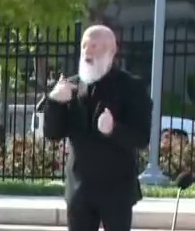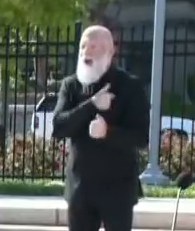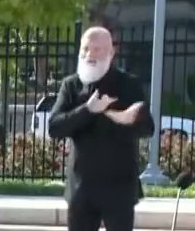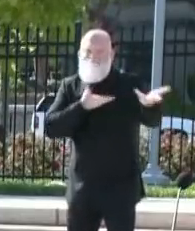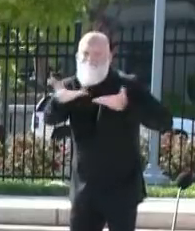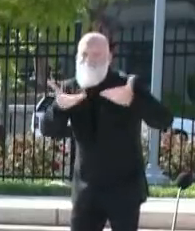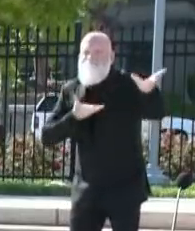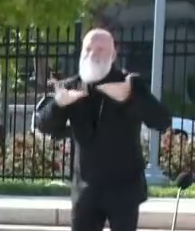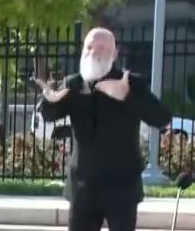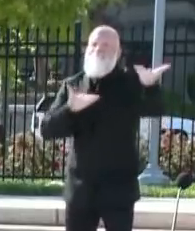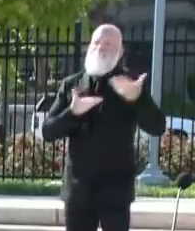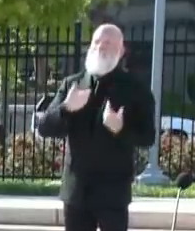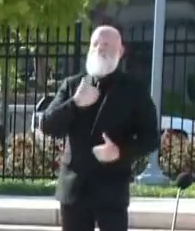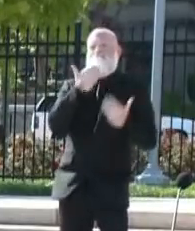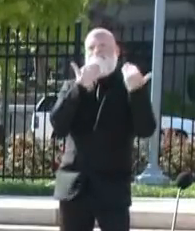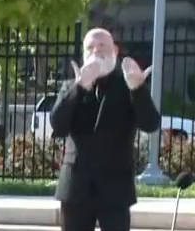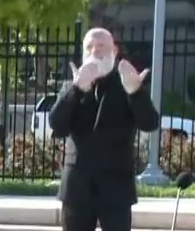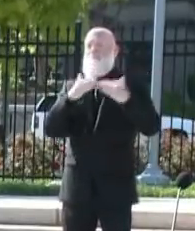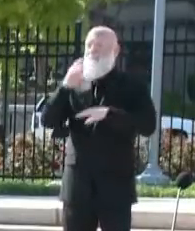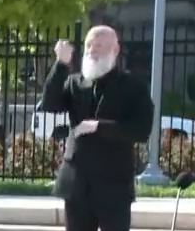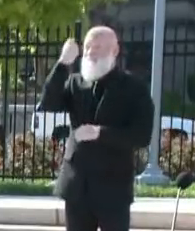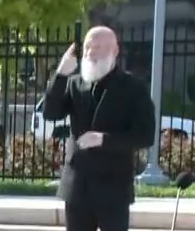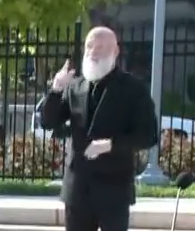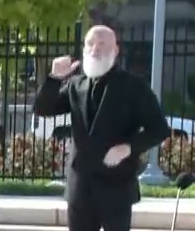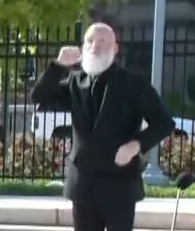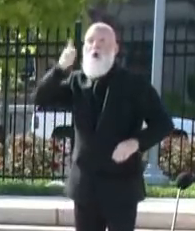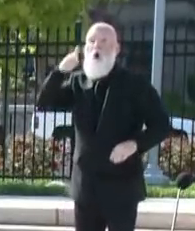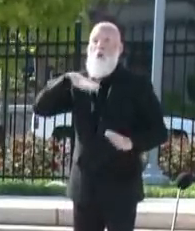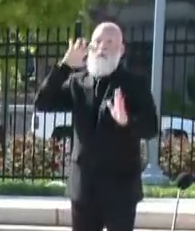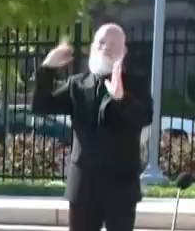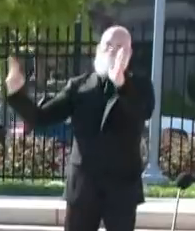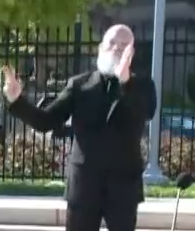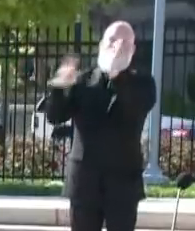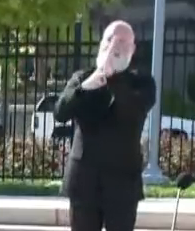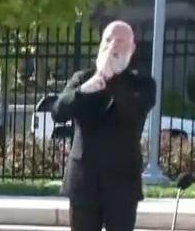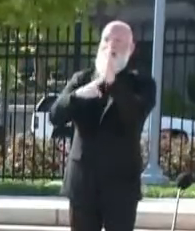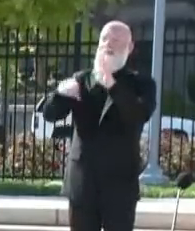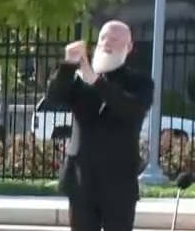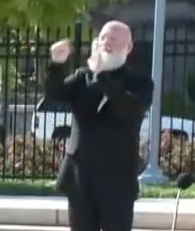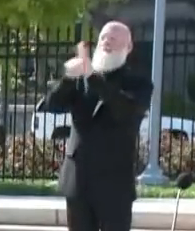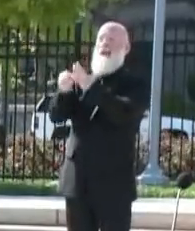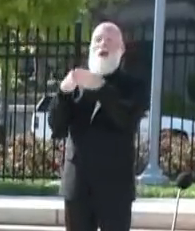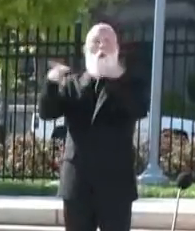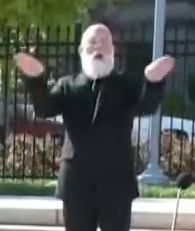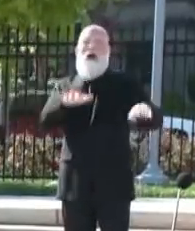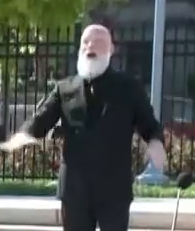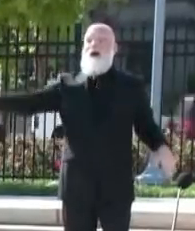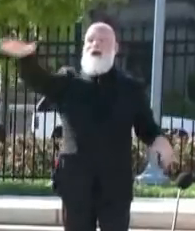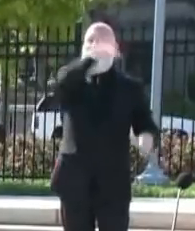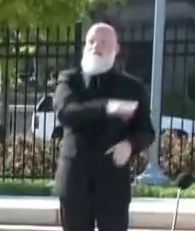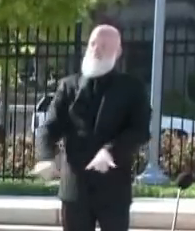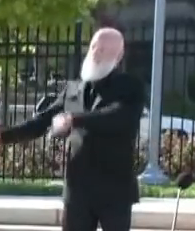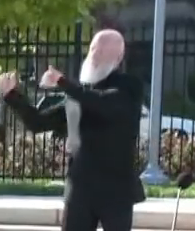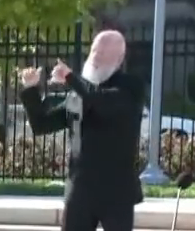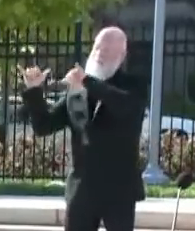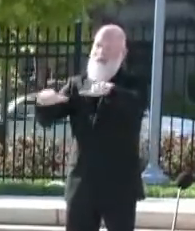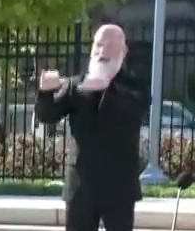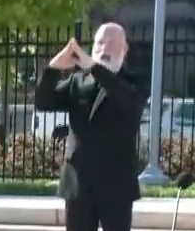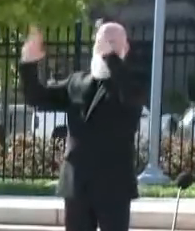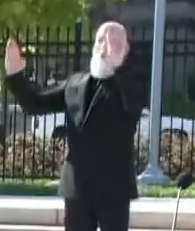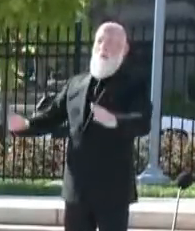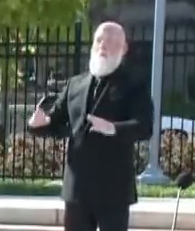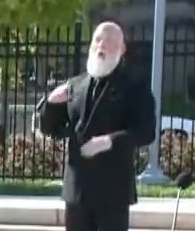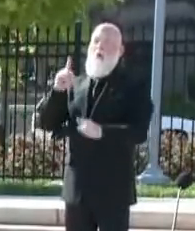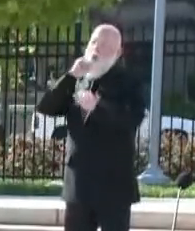Tomorrow, I will sign a statewide shelter-in-place order, which will go into effect on Friday and run